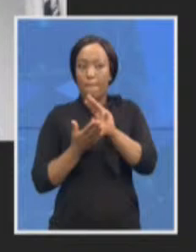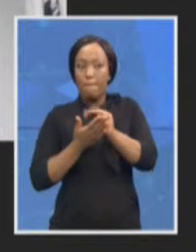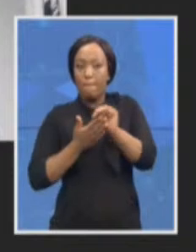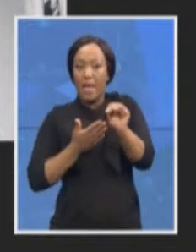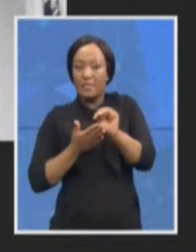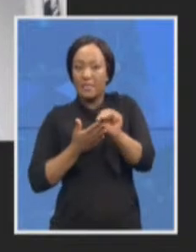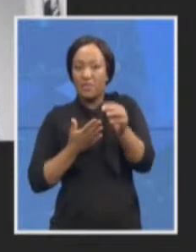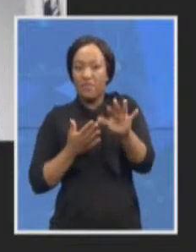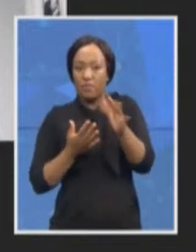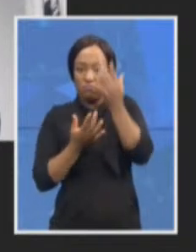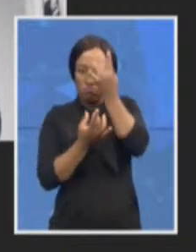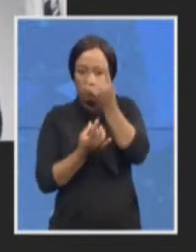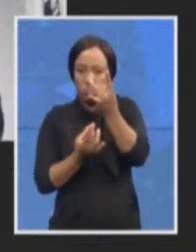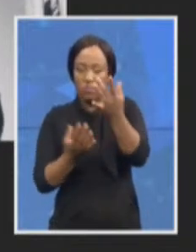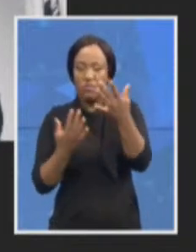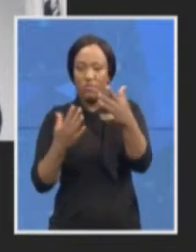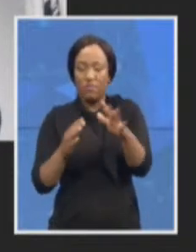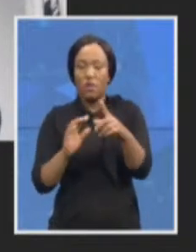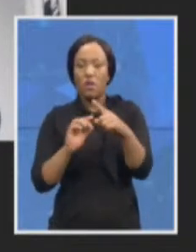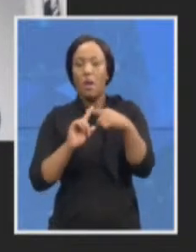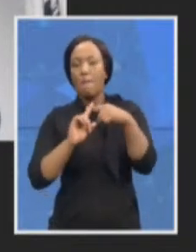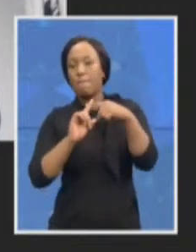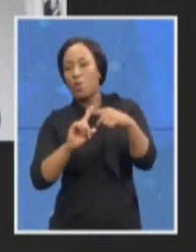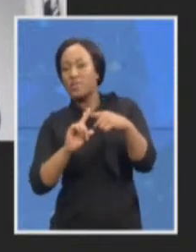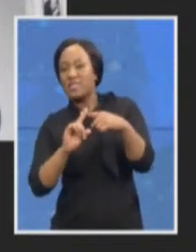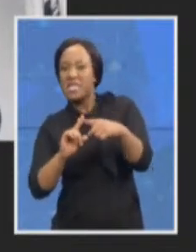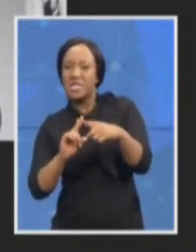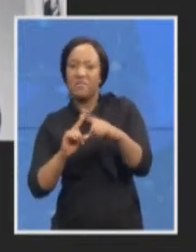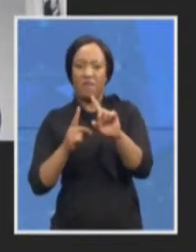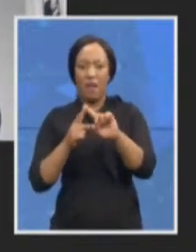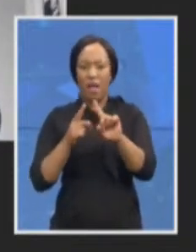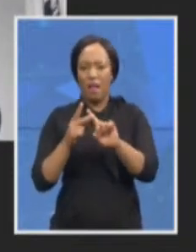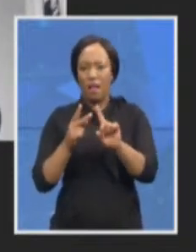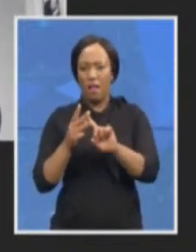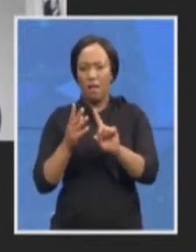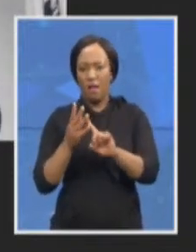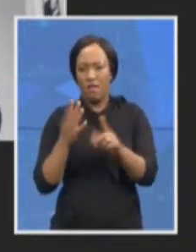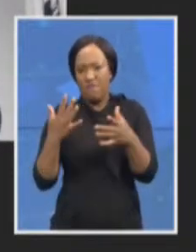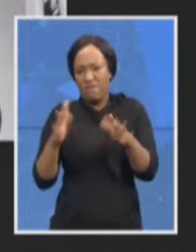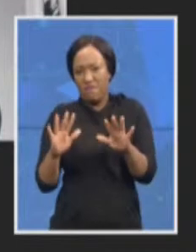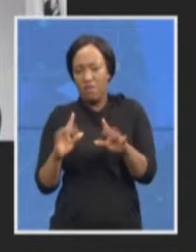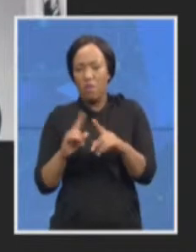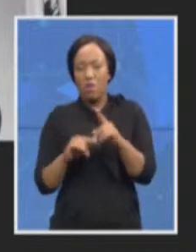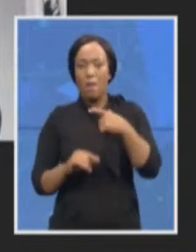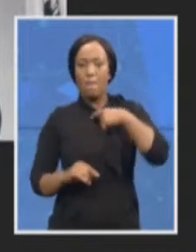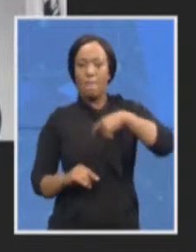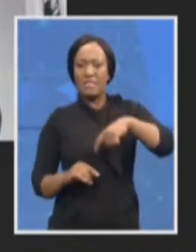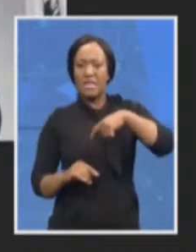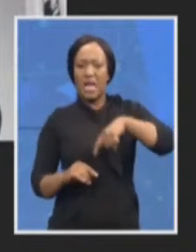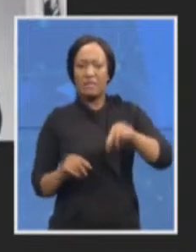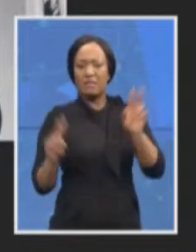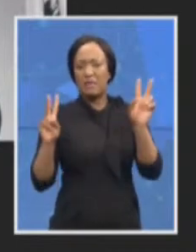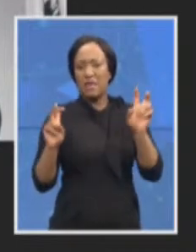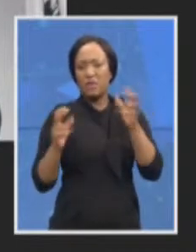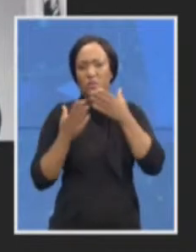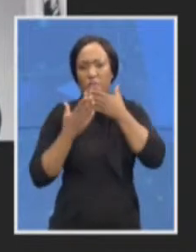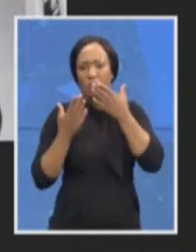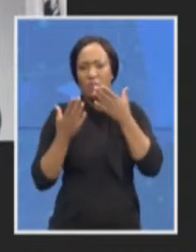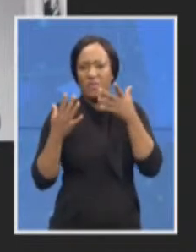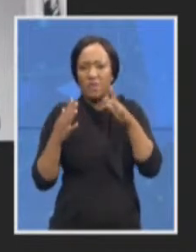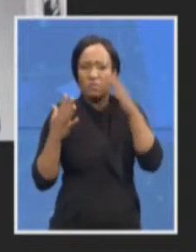outlook and a lack of personality issues she may have chosen not to attend? And then,